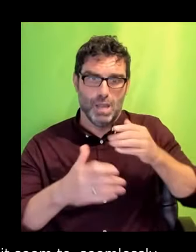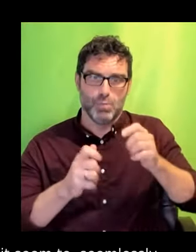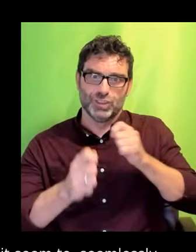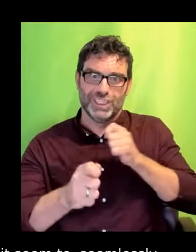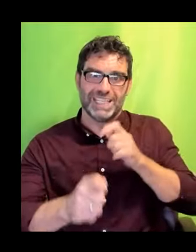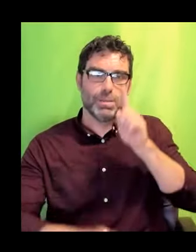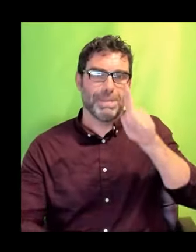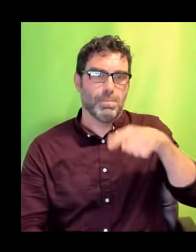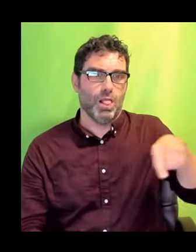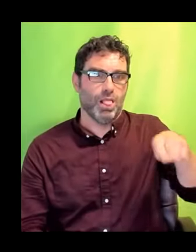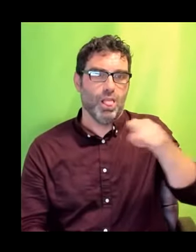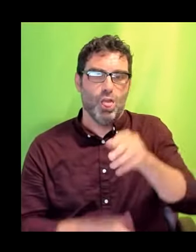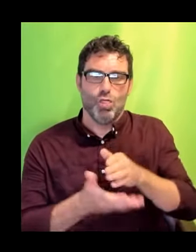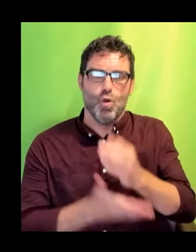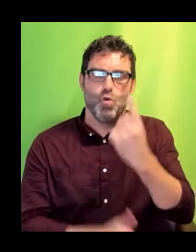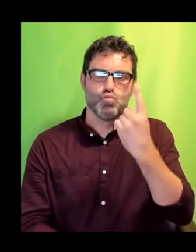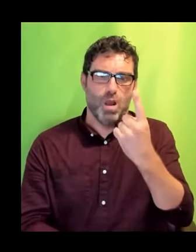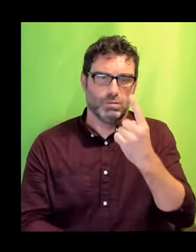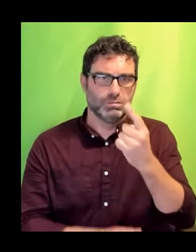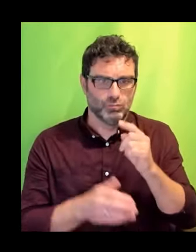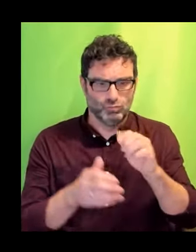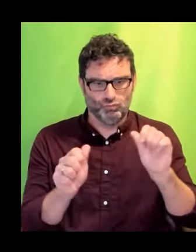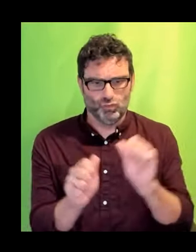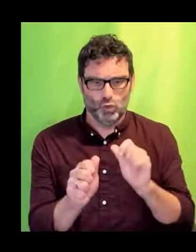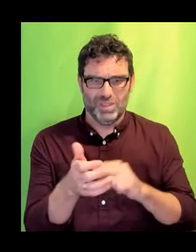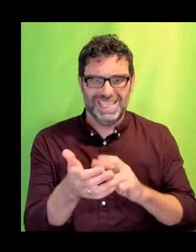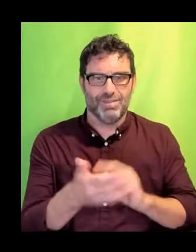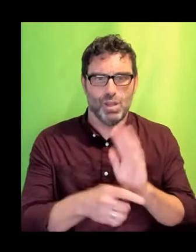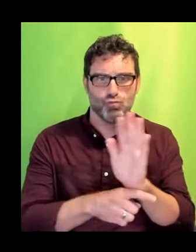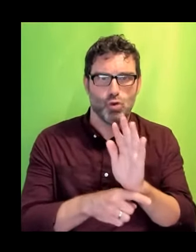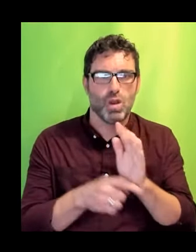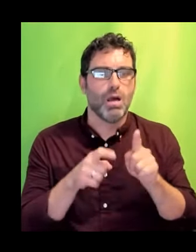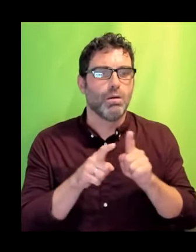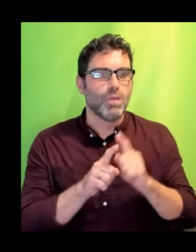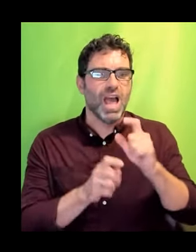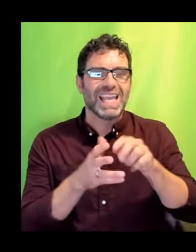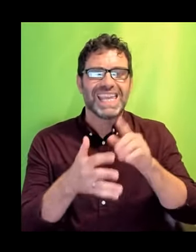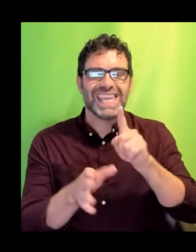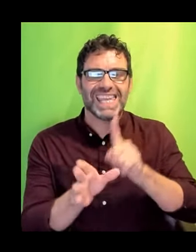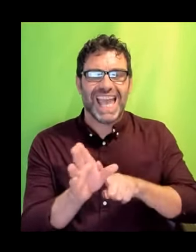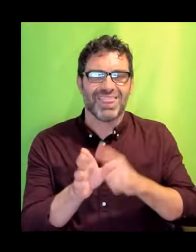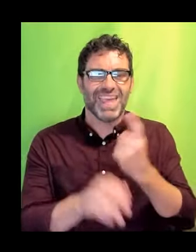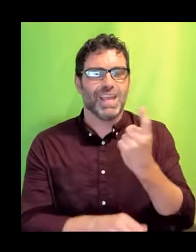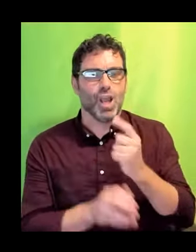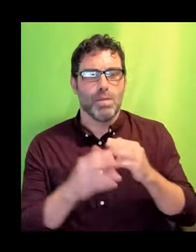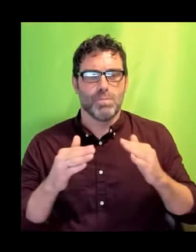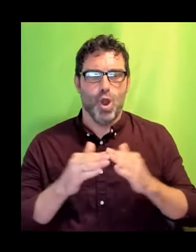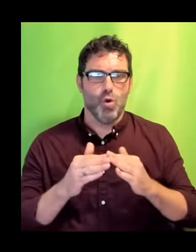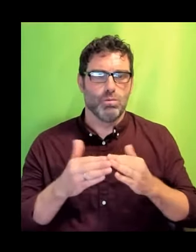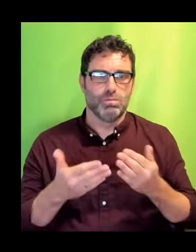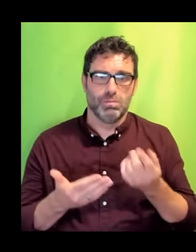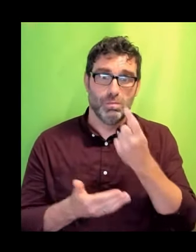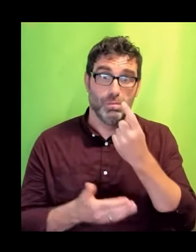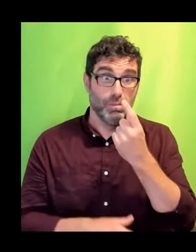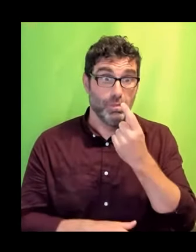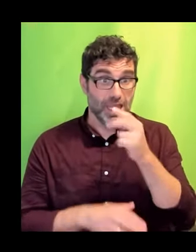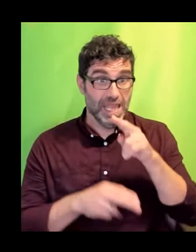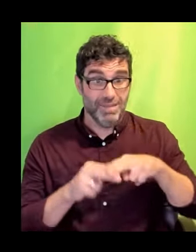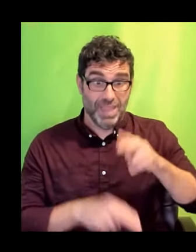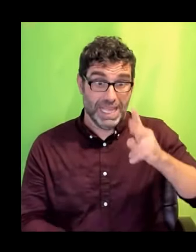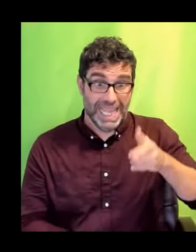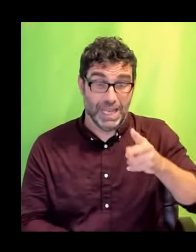consumed for that. The idea that Kathy come home could provoke shelter, that feels far away. But that diffused consumption